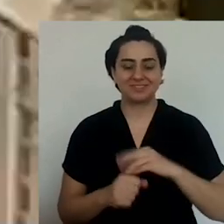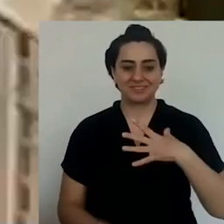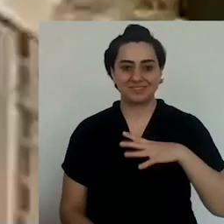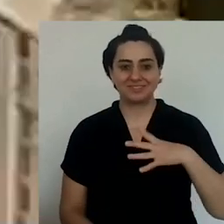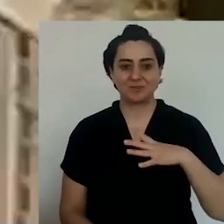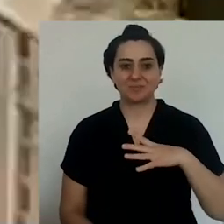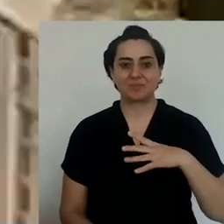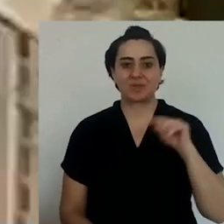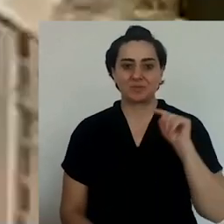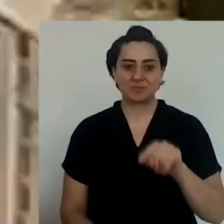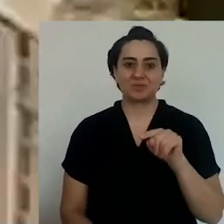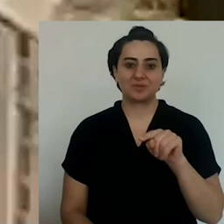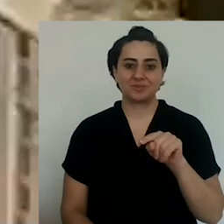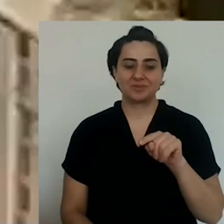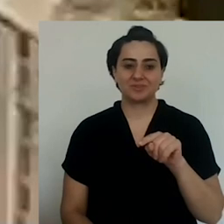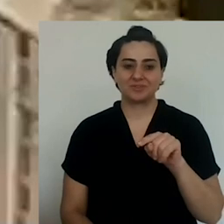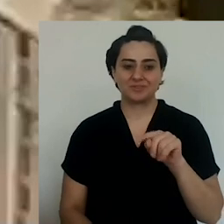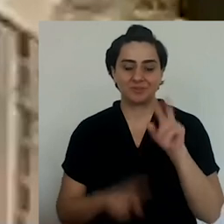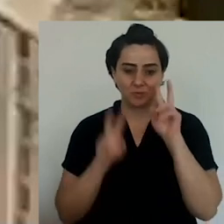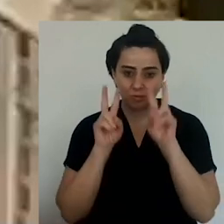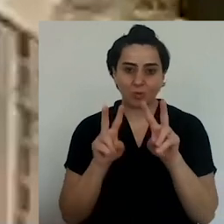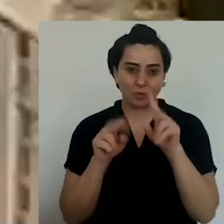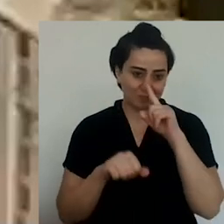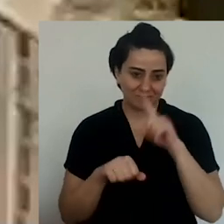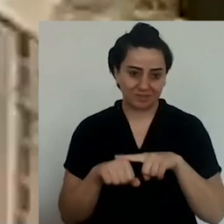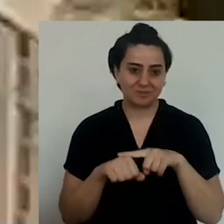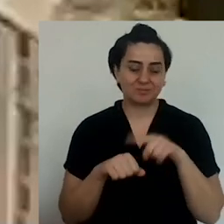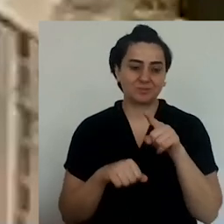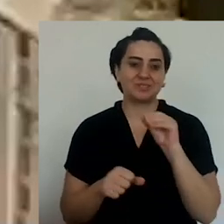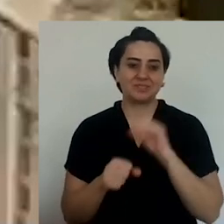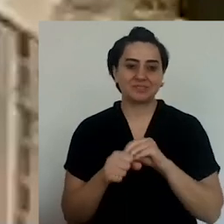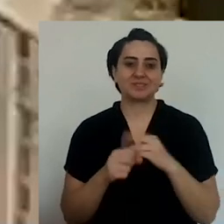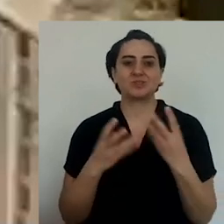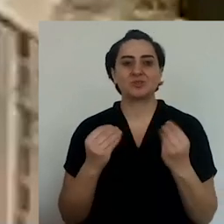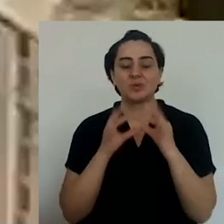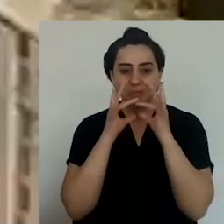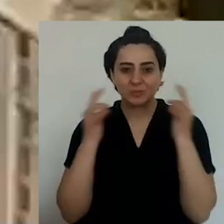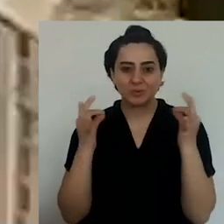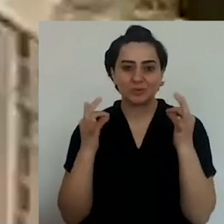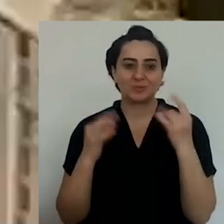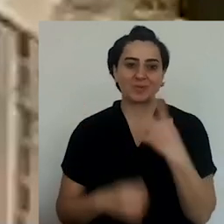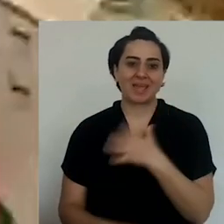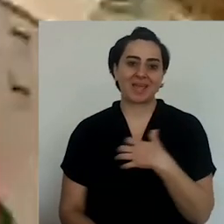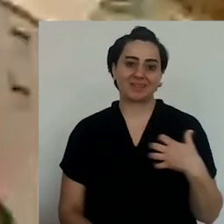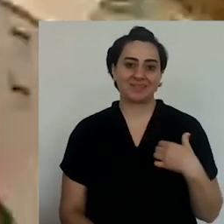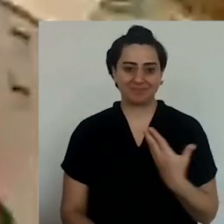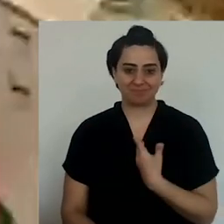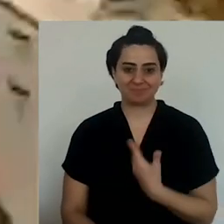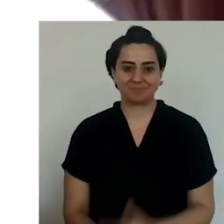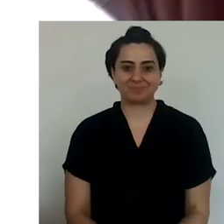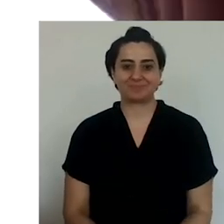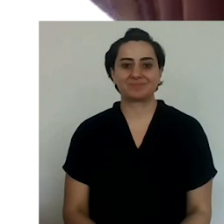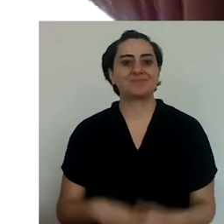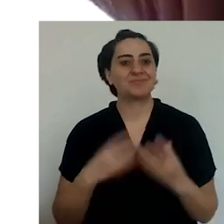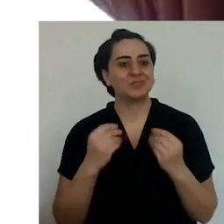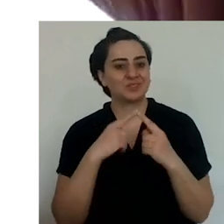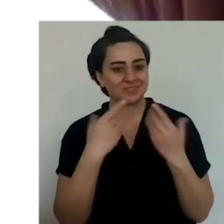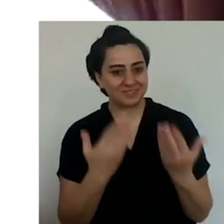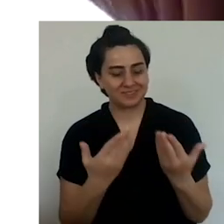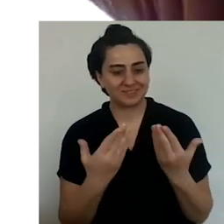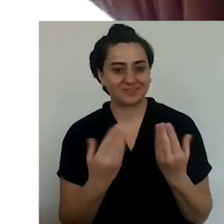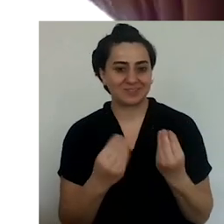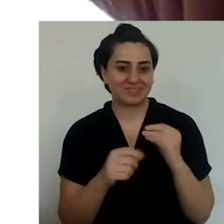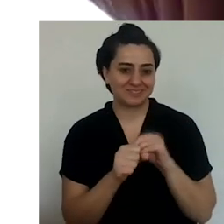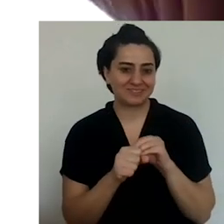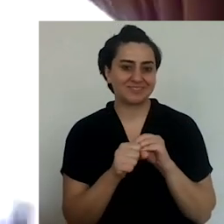I hope they're going to be much more successful. I wish them more success. And I'm really happy to see that they're doing very